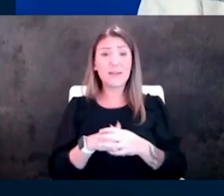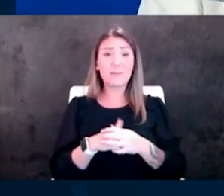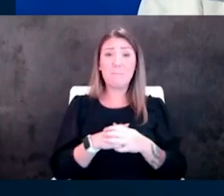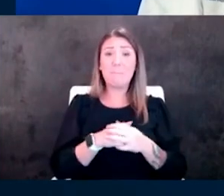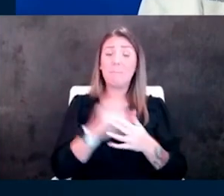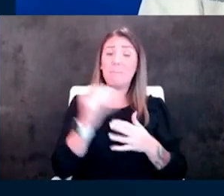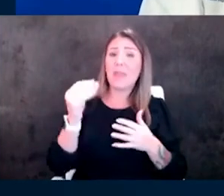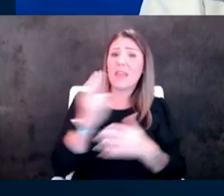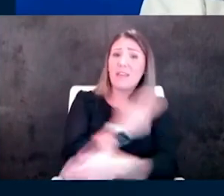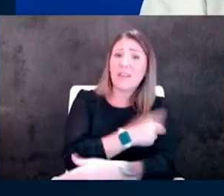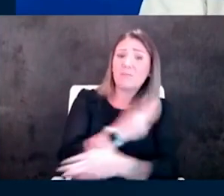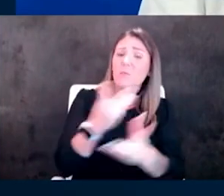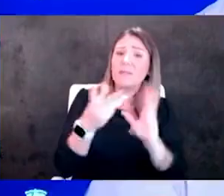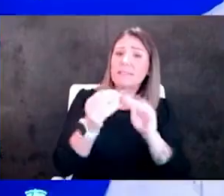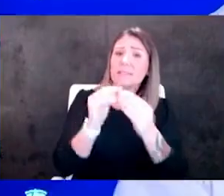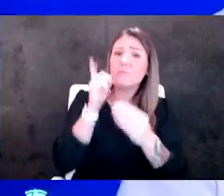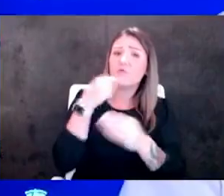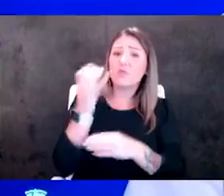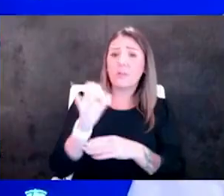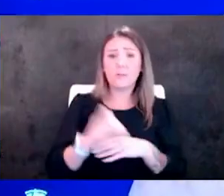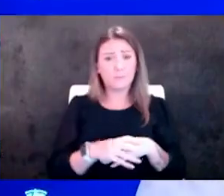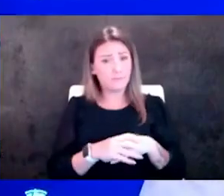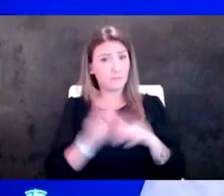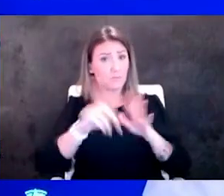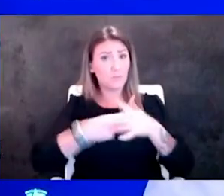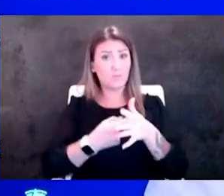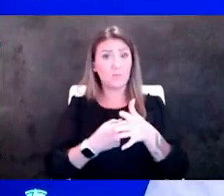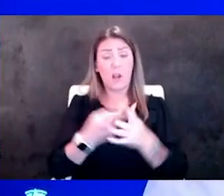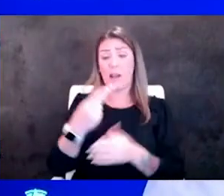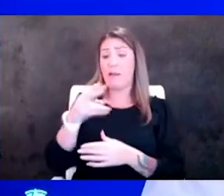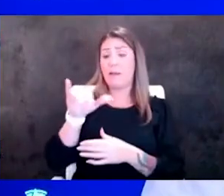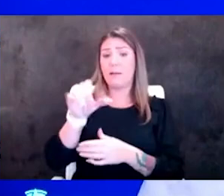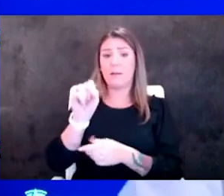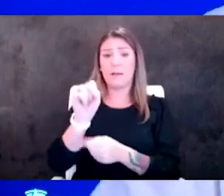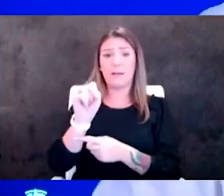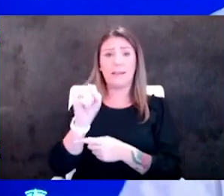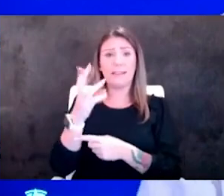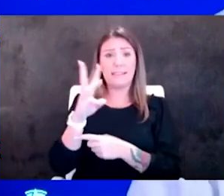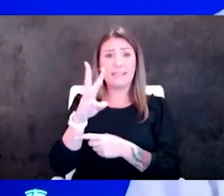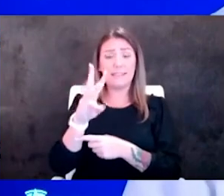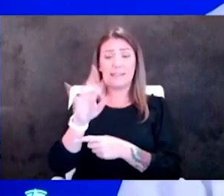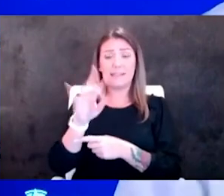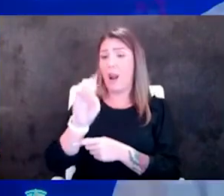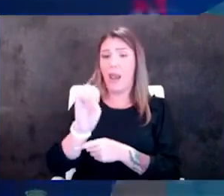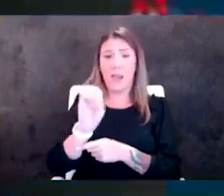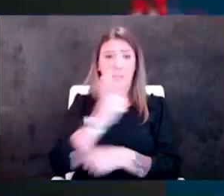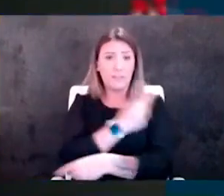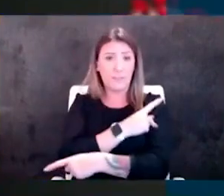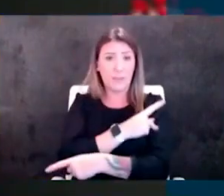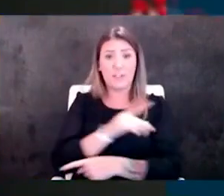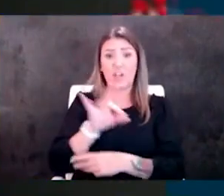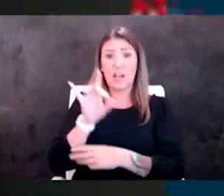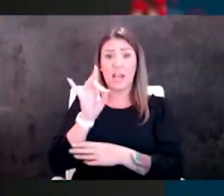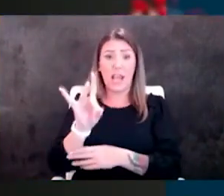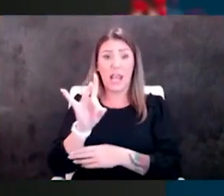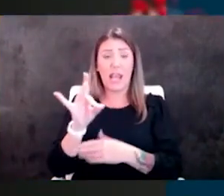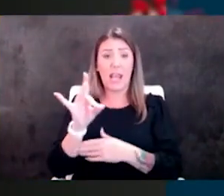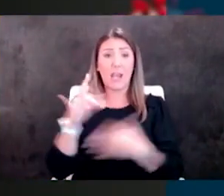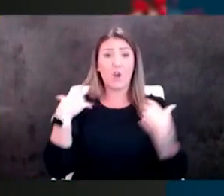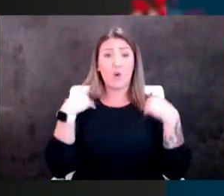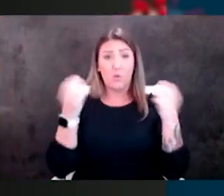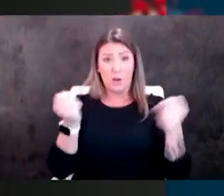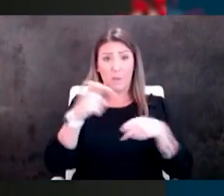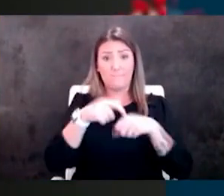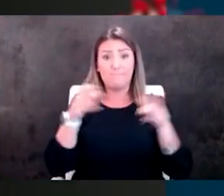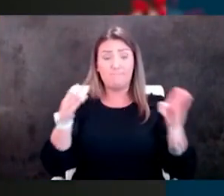what are our numbers like today sir you know we'll start off with uh hayes they still have 16 active patients eight in that recovery period so a total of 24